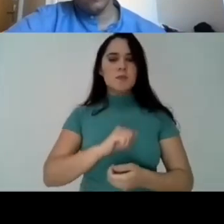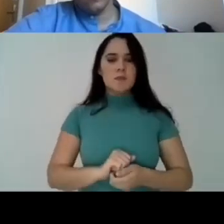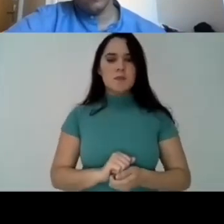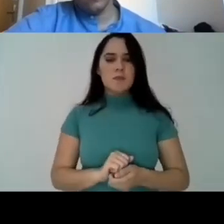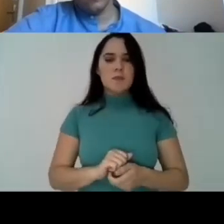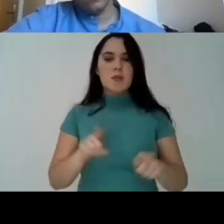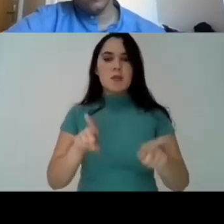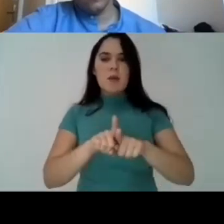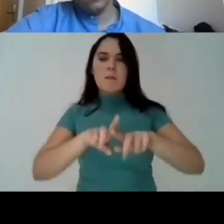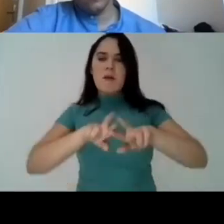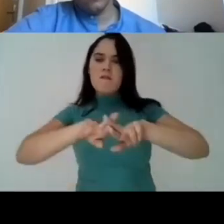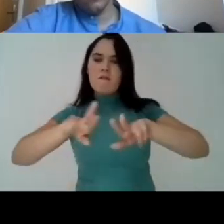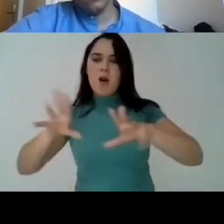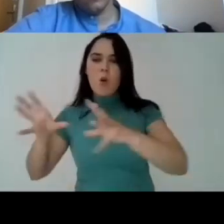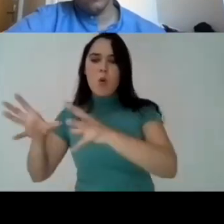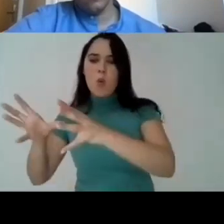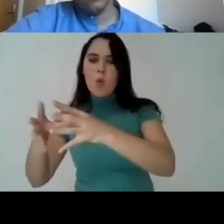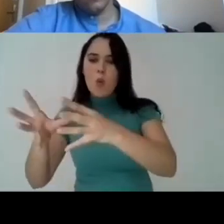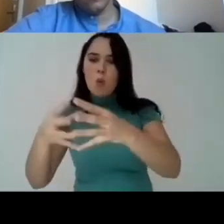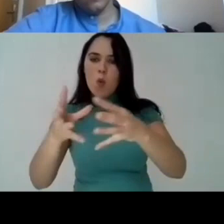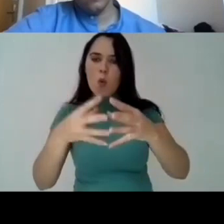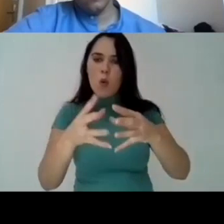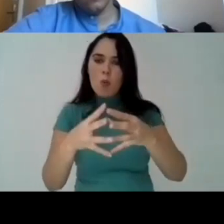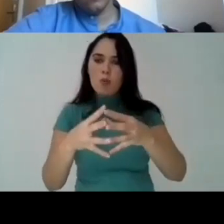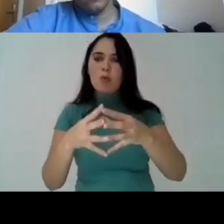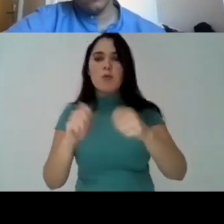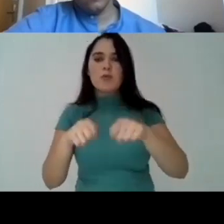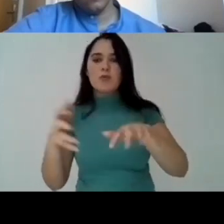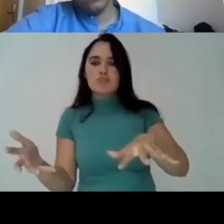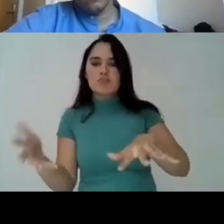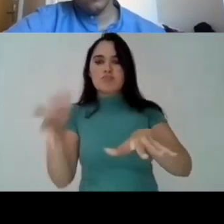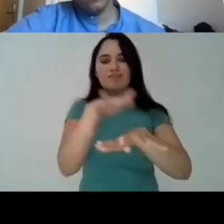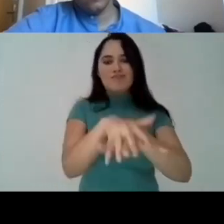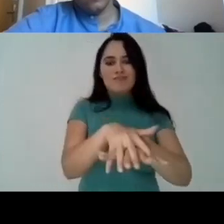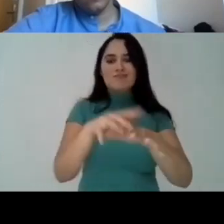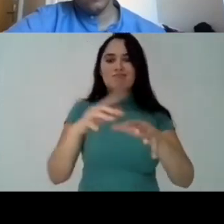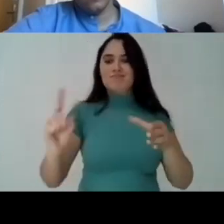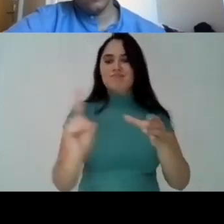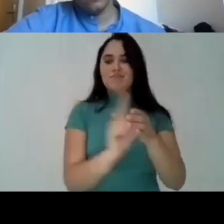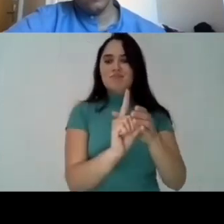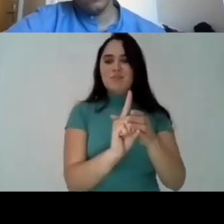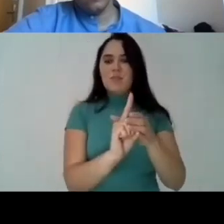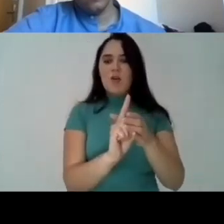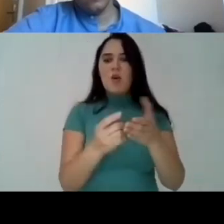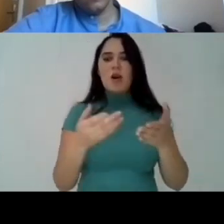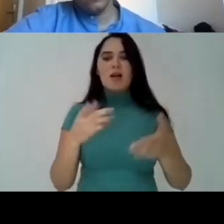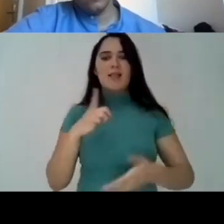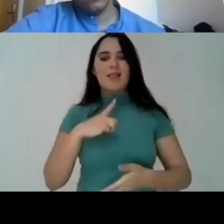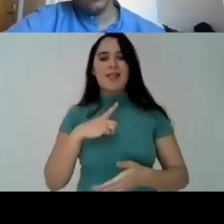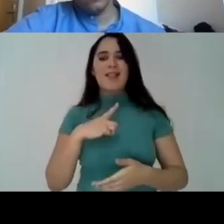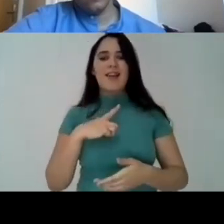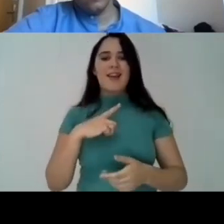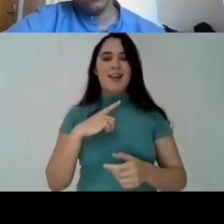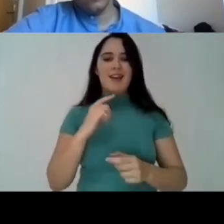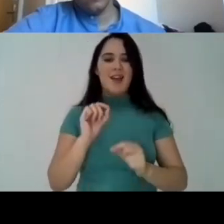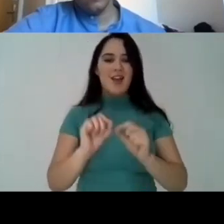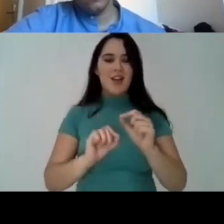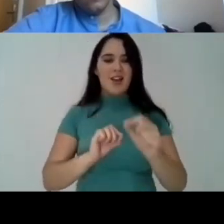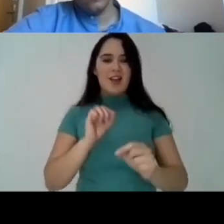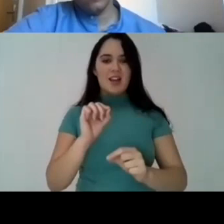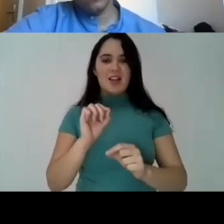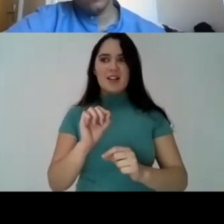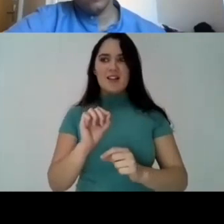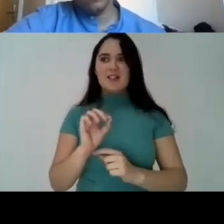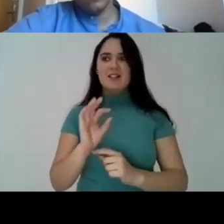inequalities in brazil the inclusion of those excluded groups and we have here